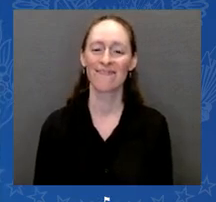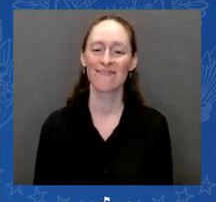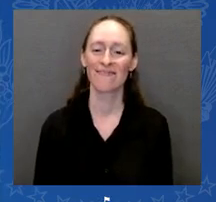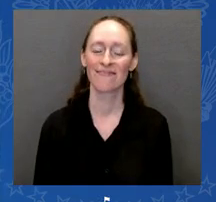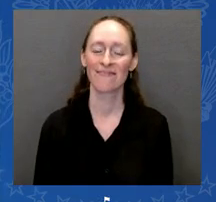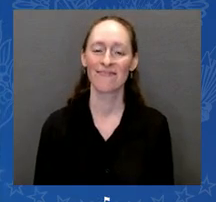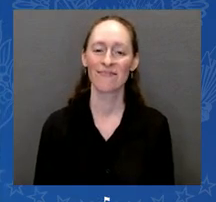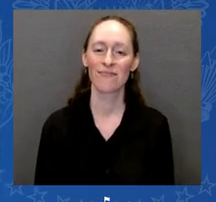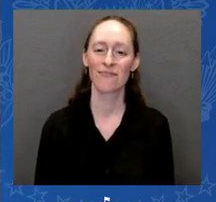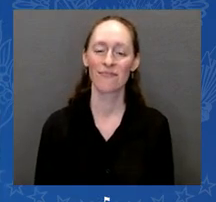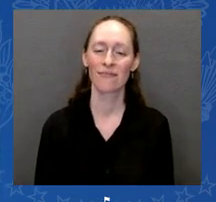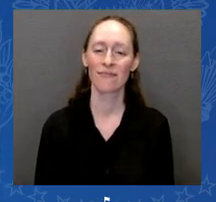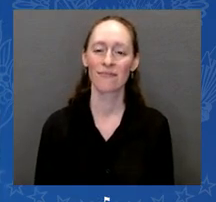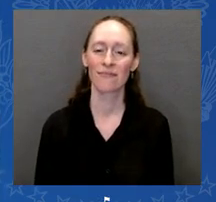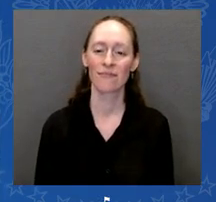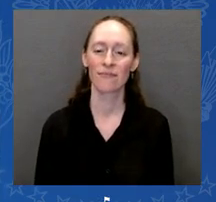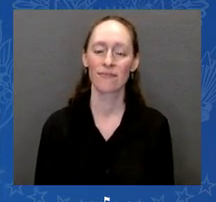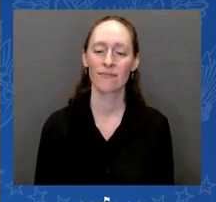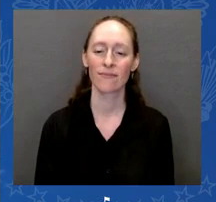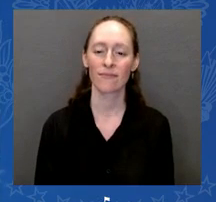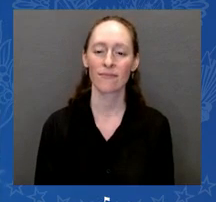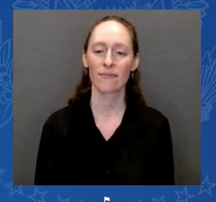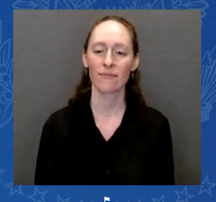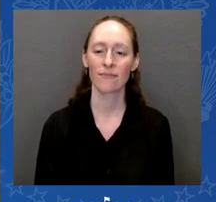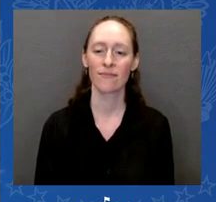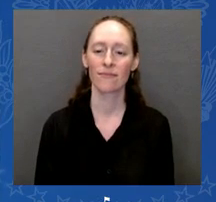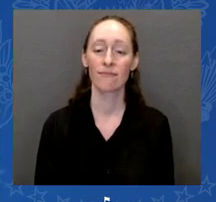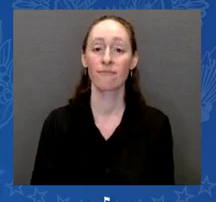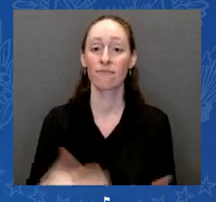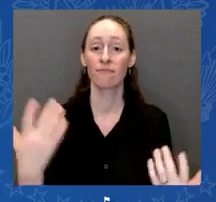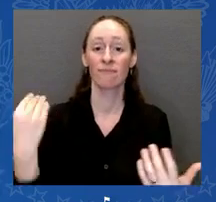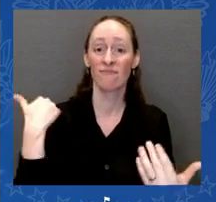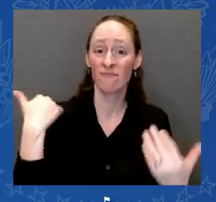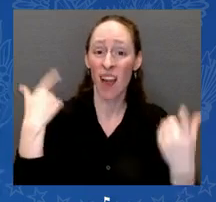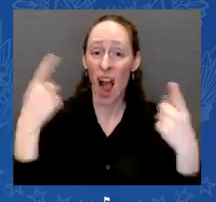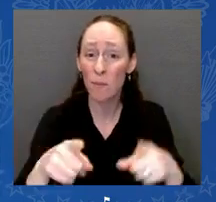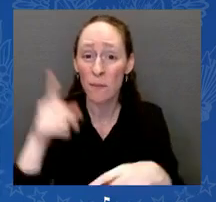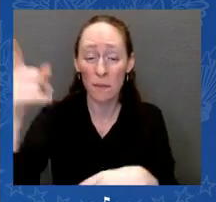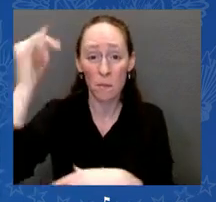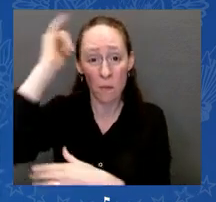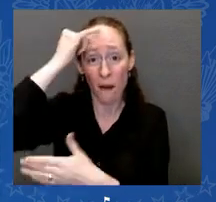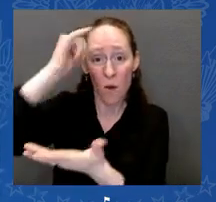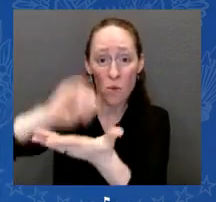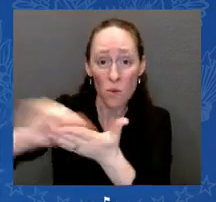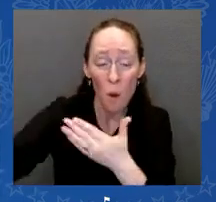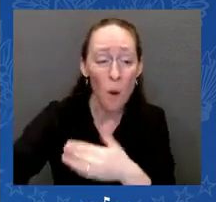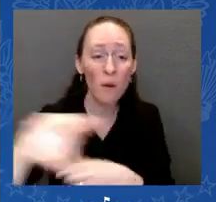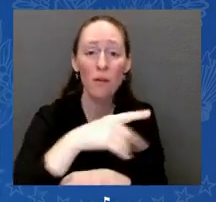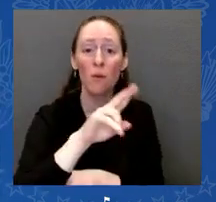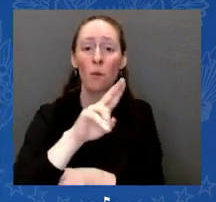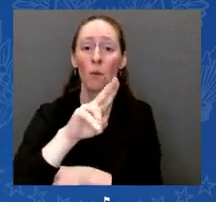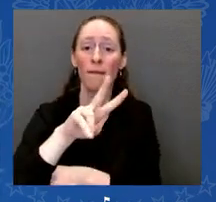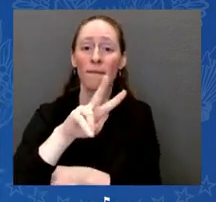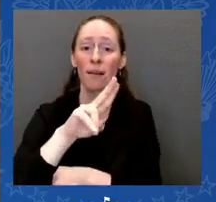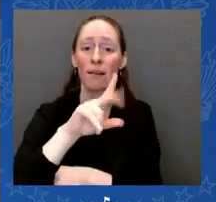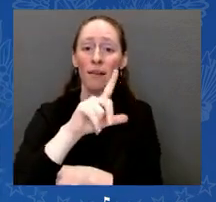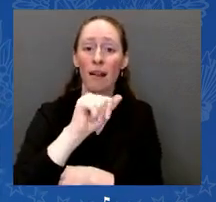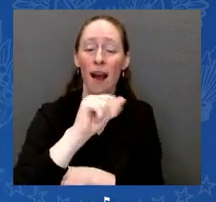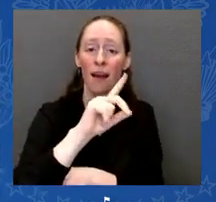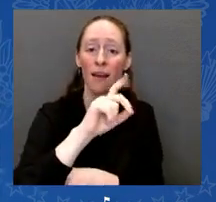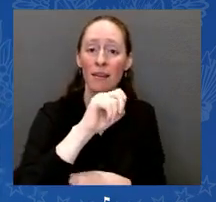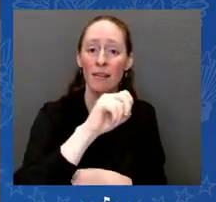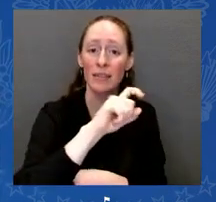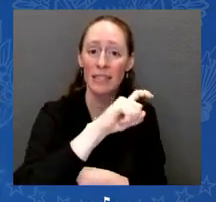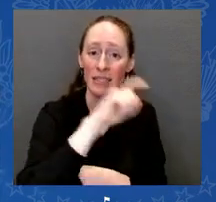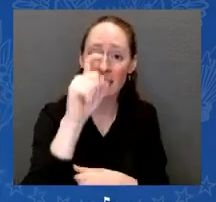But also we've seen him when the cameras are off. That's why we're so excited to have him here today.